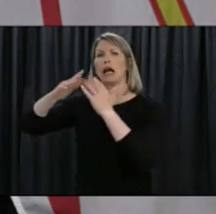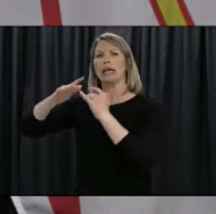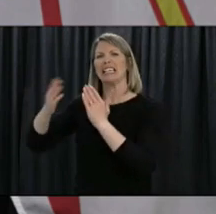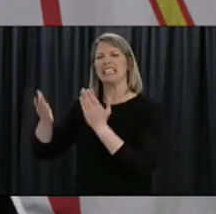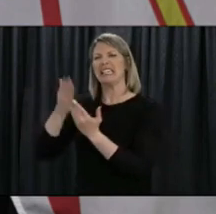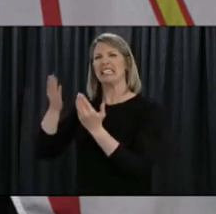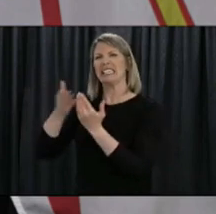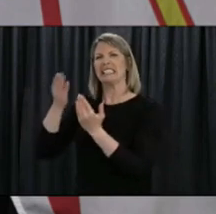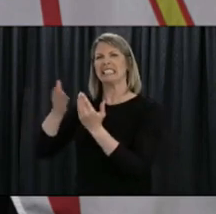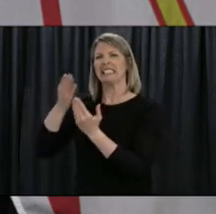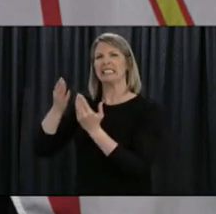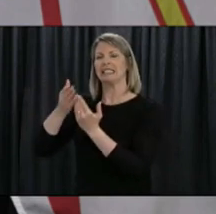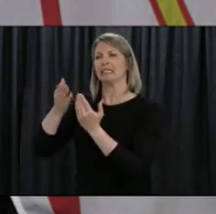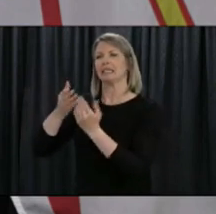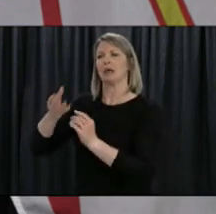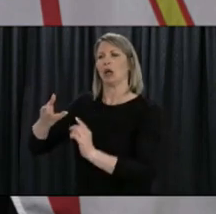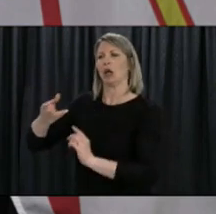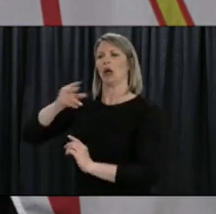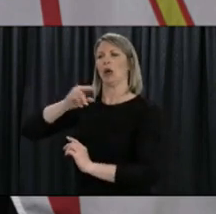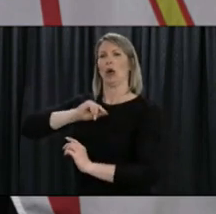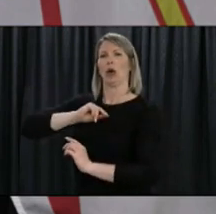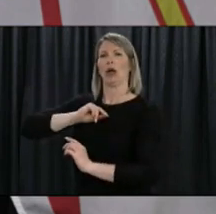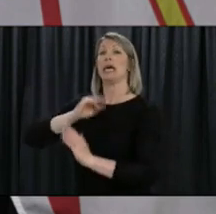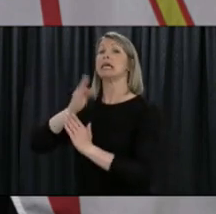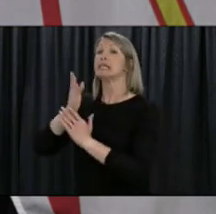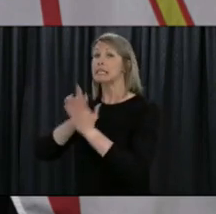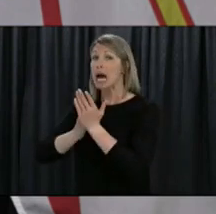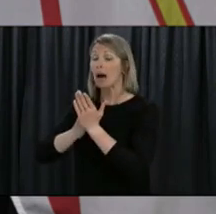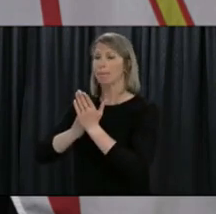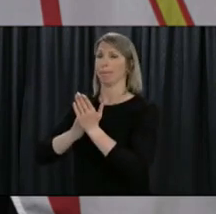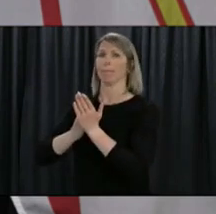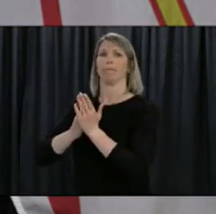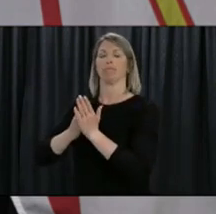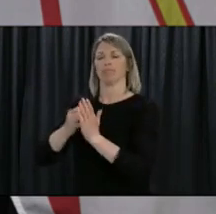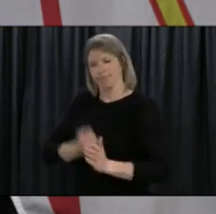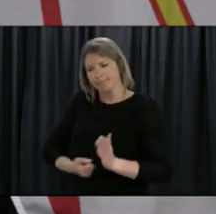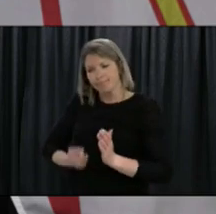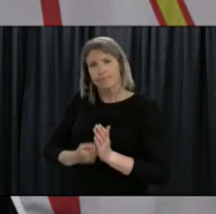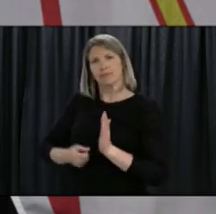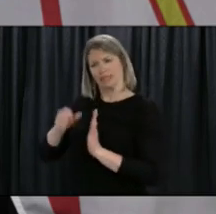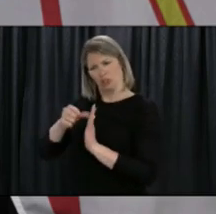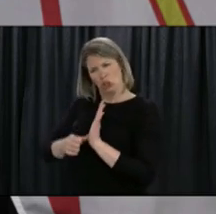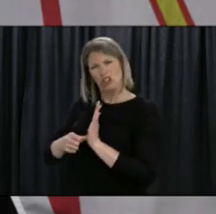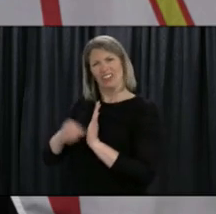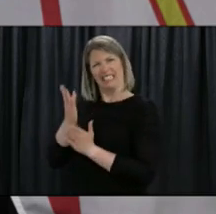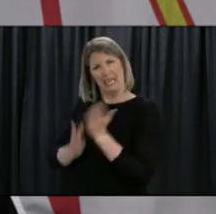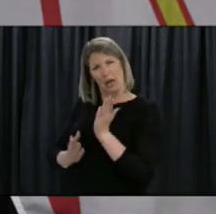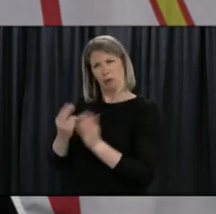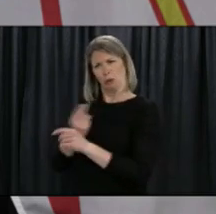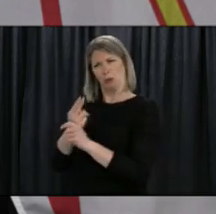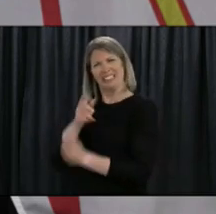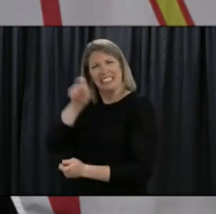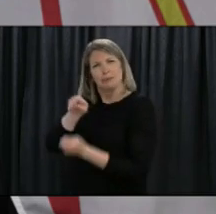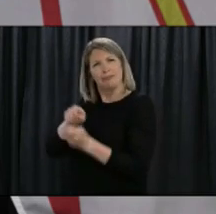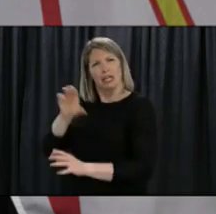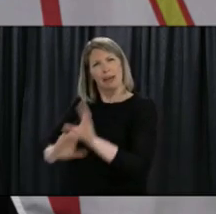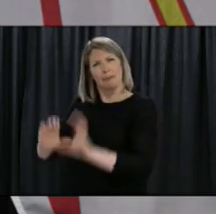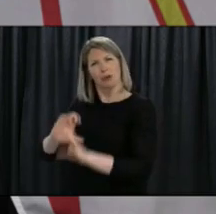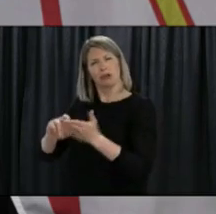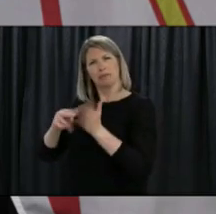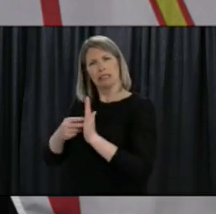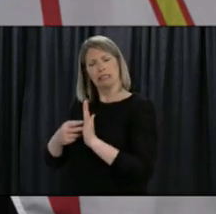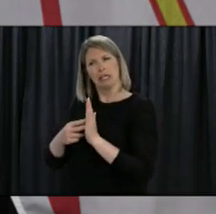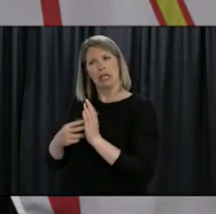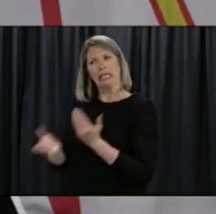if somebody was positive so there's that and there is you know a